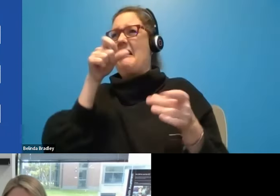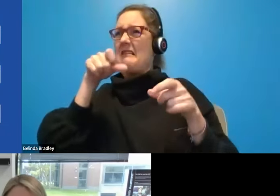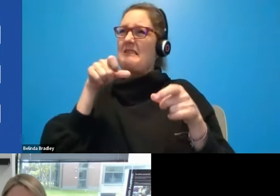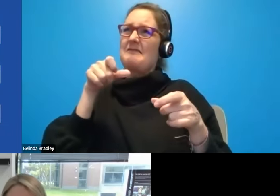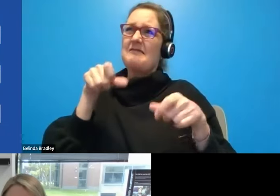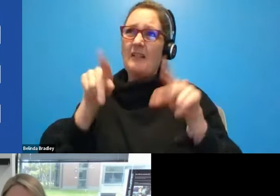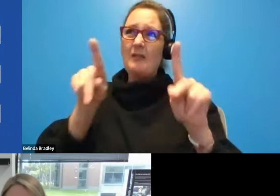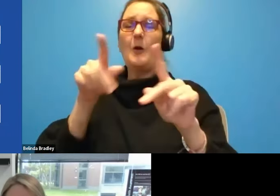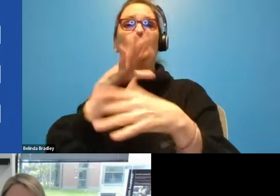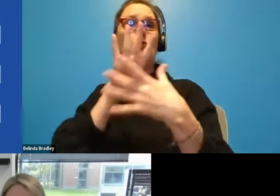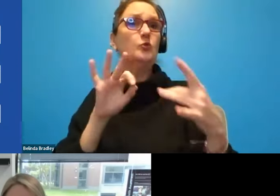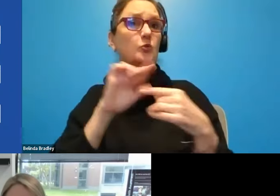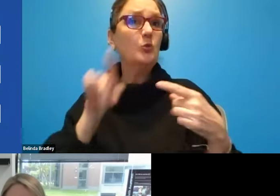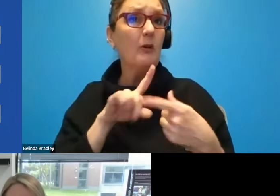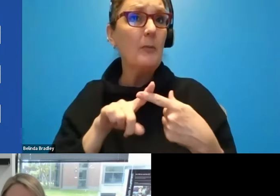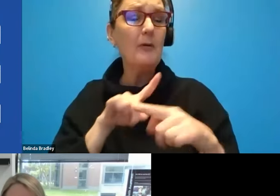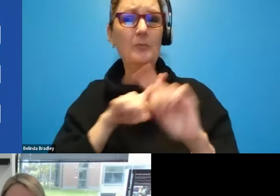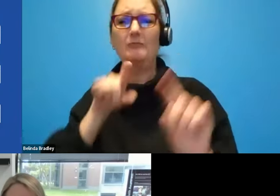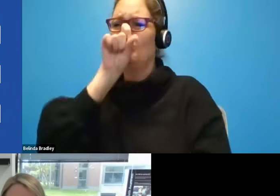would love to hear your thoughts on that.